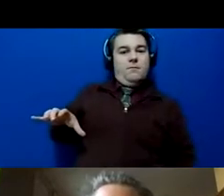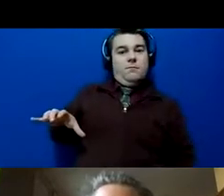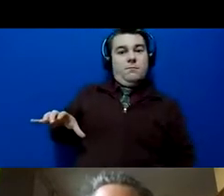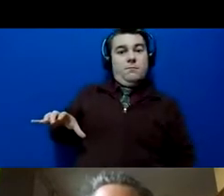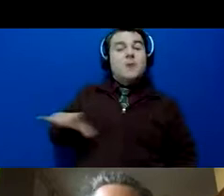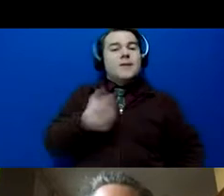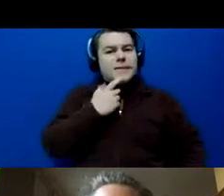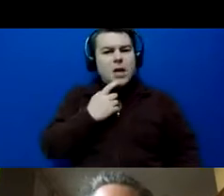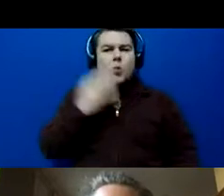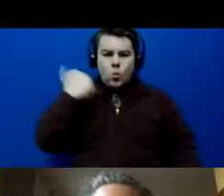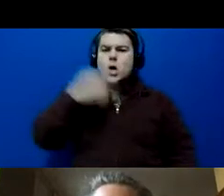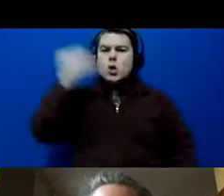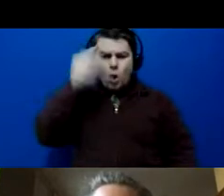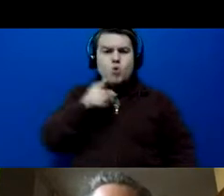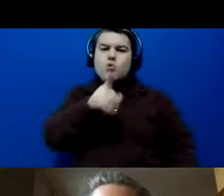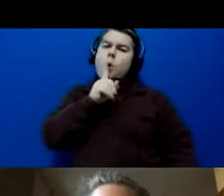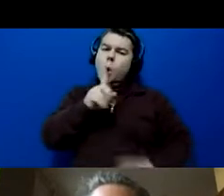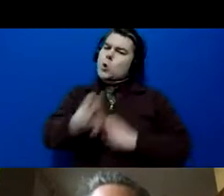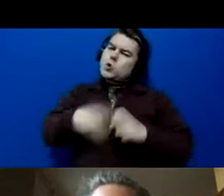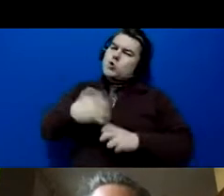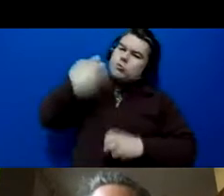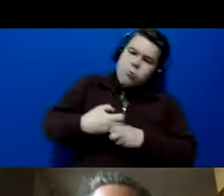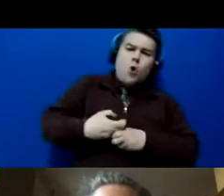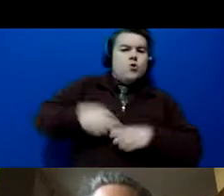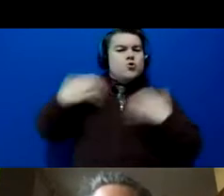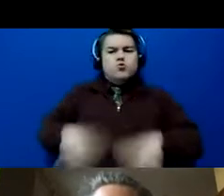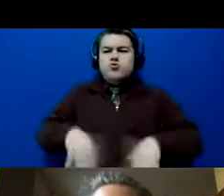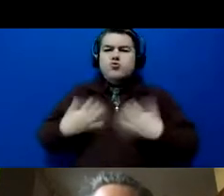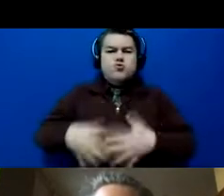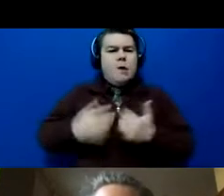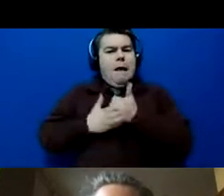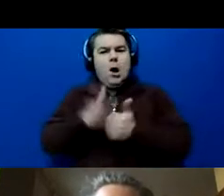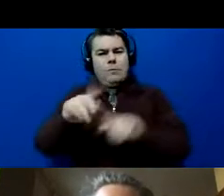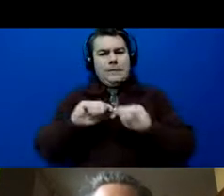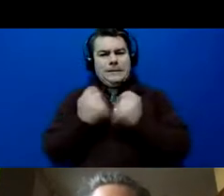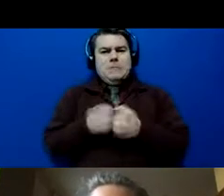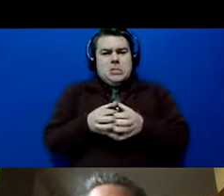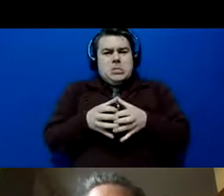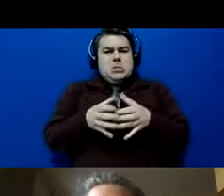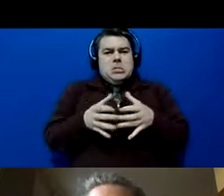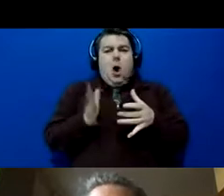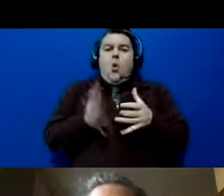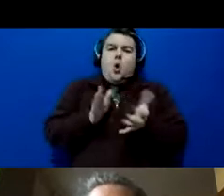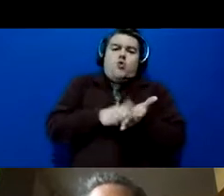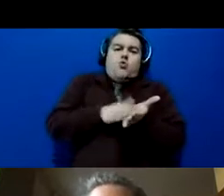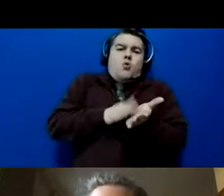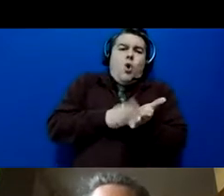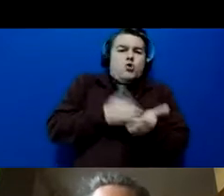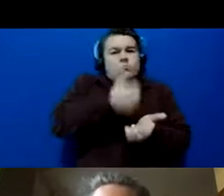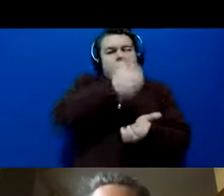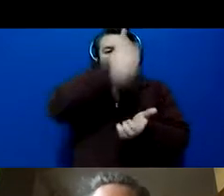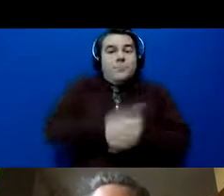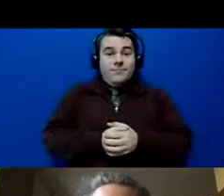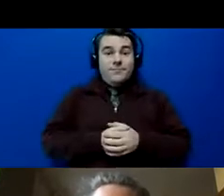know you guys are putting in a lot of work in helping your team grow. We want to reward you. Guys, this is so huge.